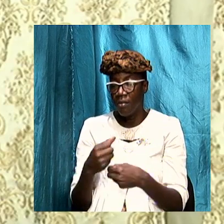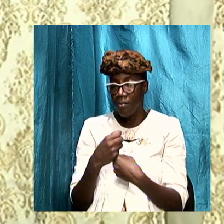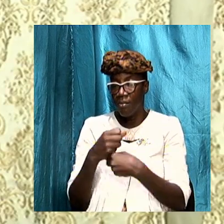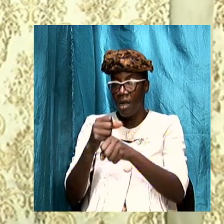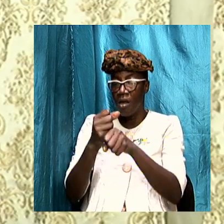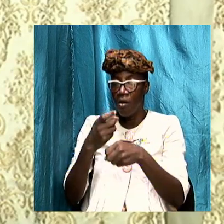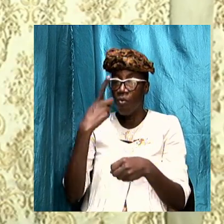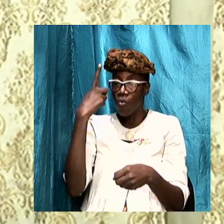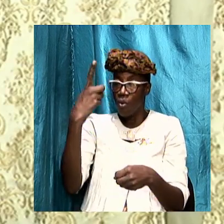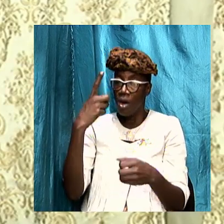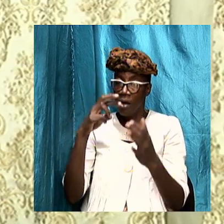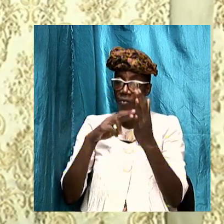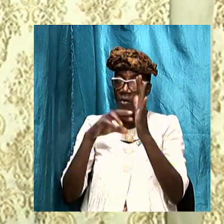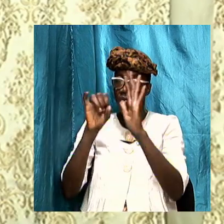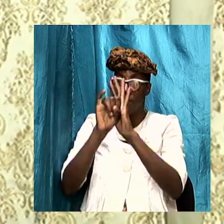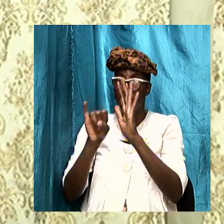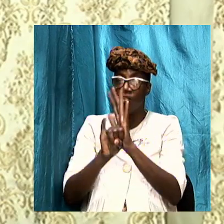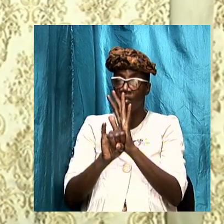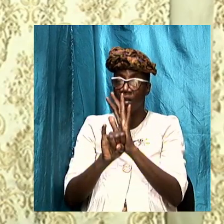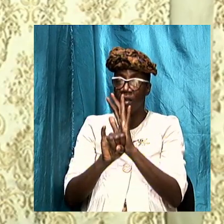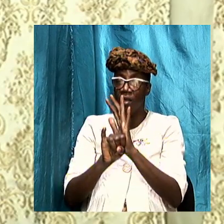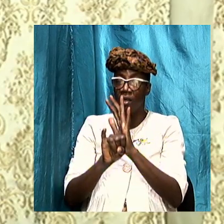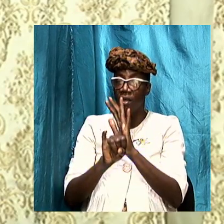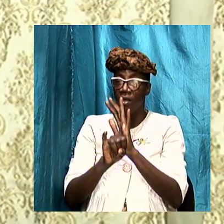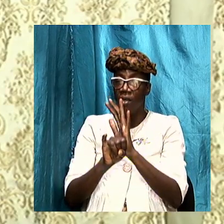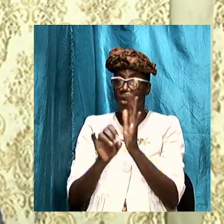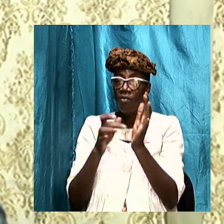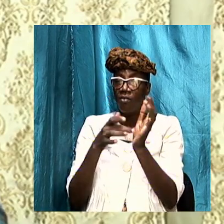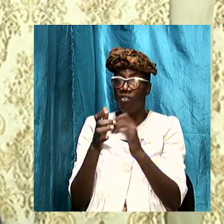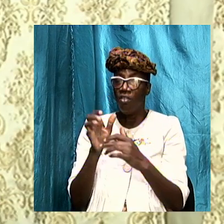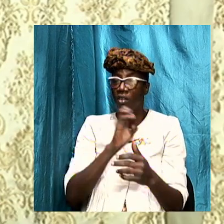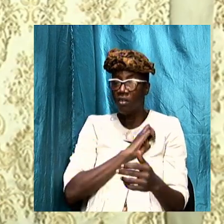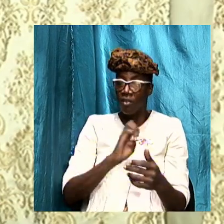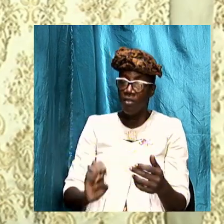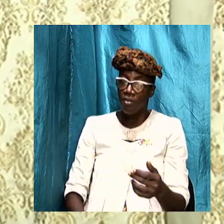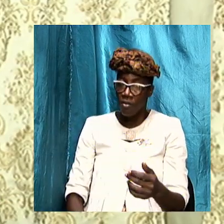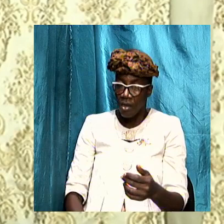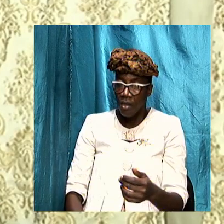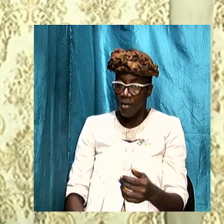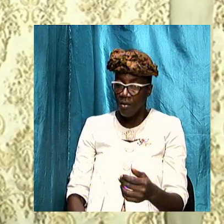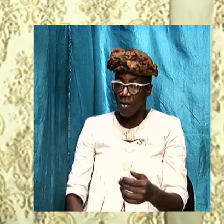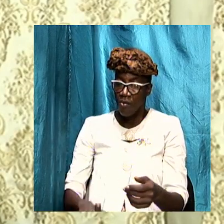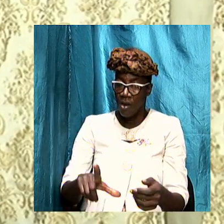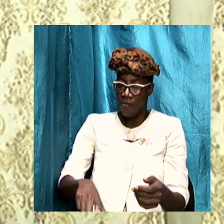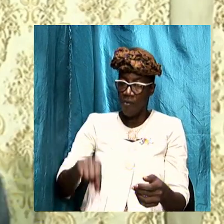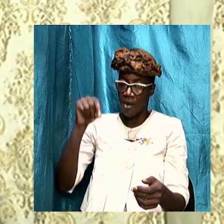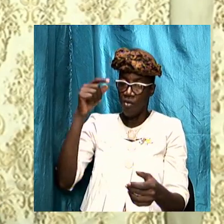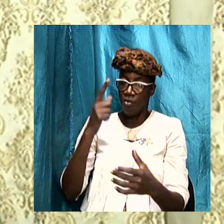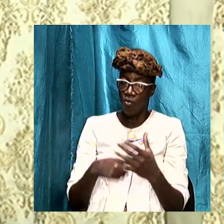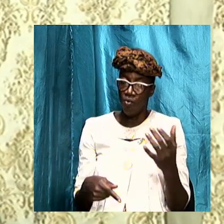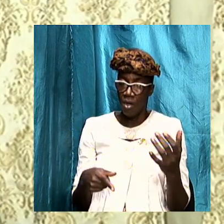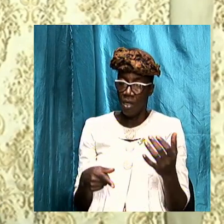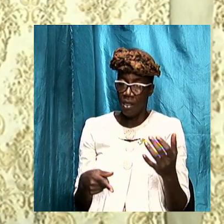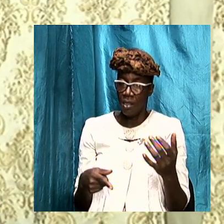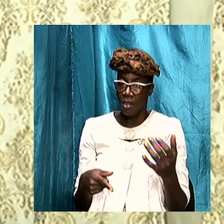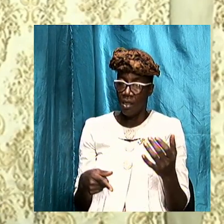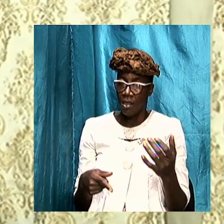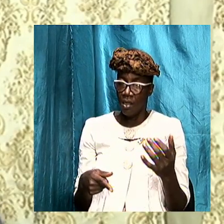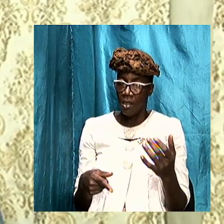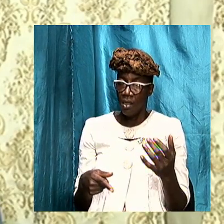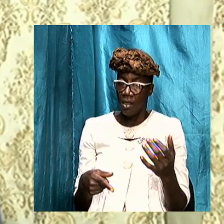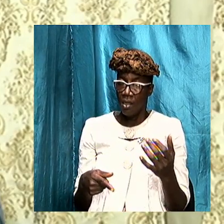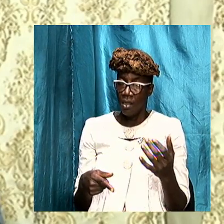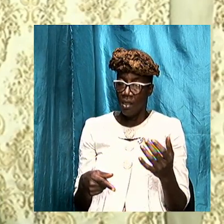revelation and it is the revelation of Jesus Christ and we will drill a little bit to find out exactly what the